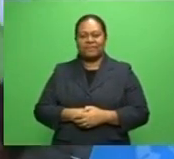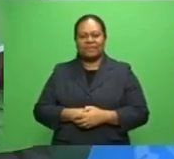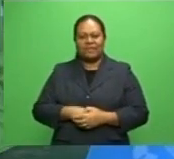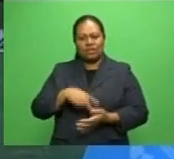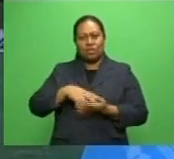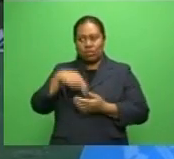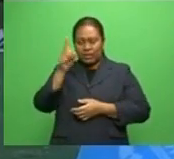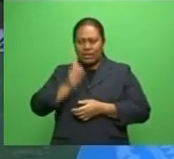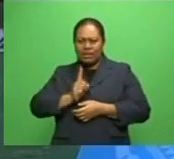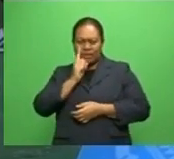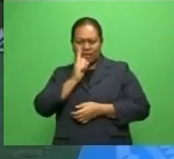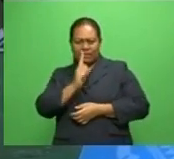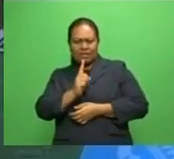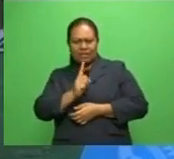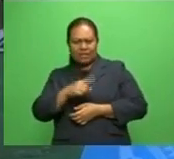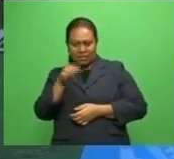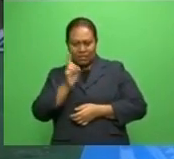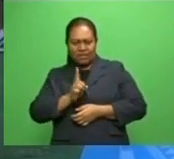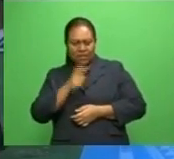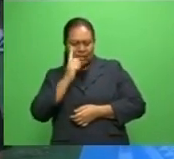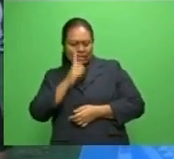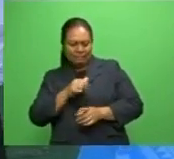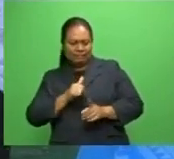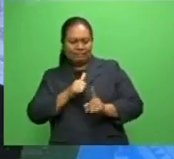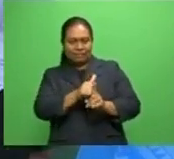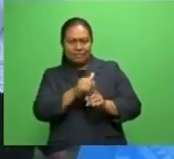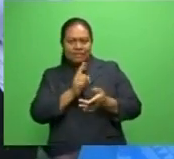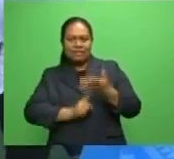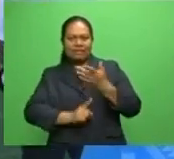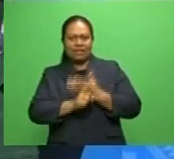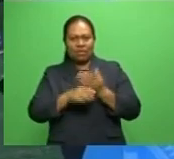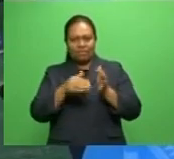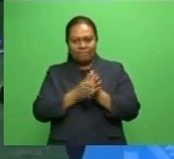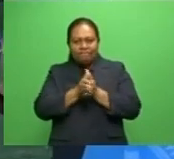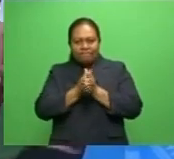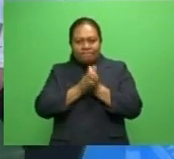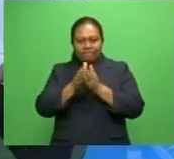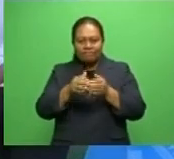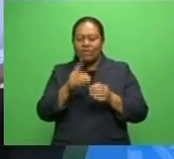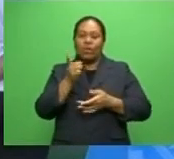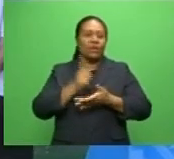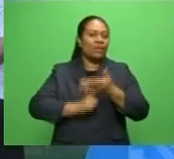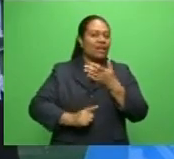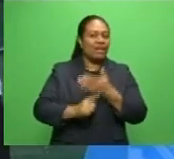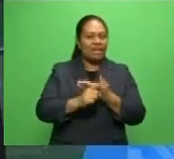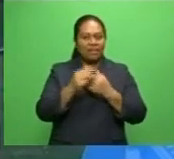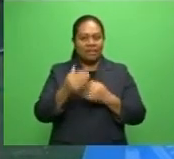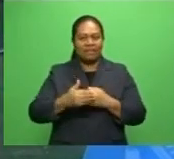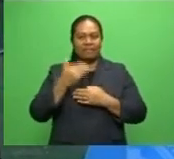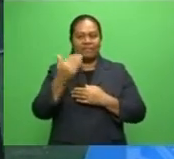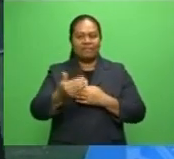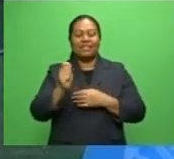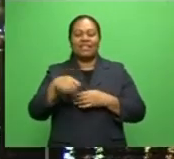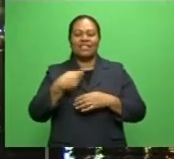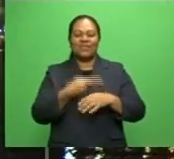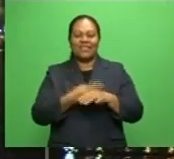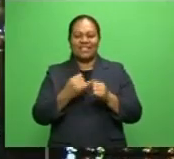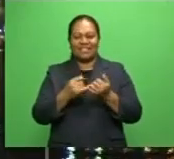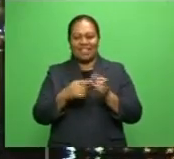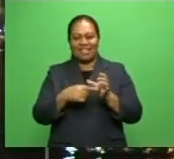today's game, we stand a good chance against Namosi. We're now looking forward to the challenge next week on Saturday.